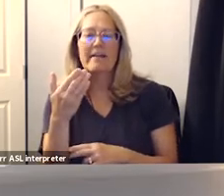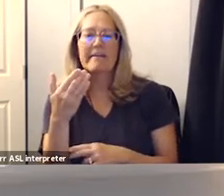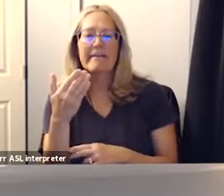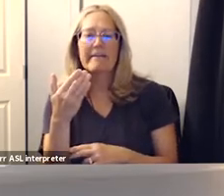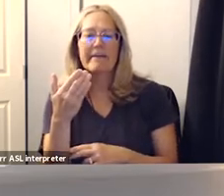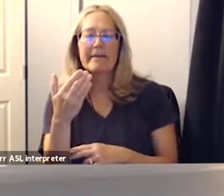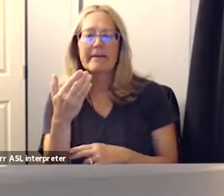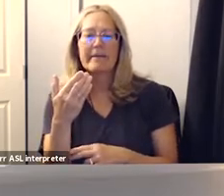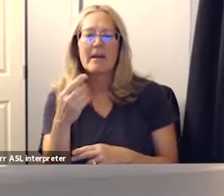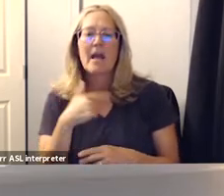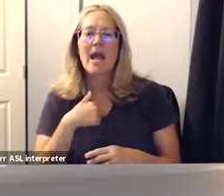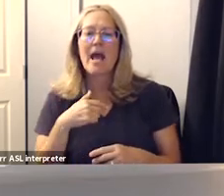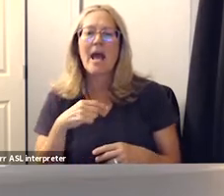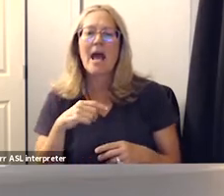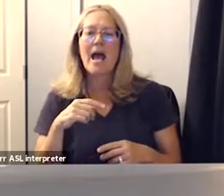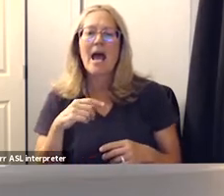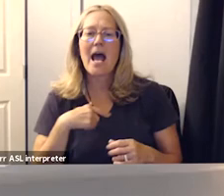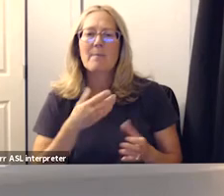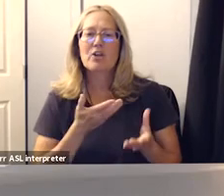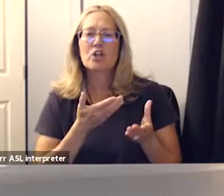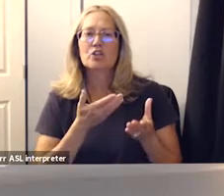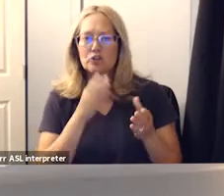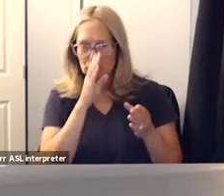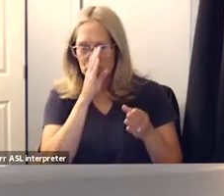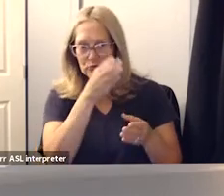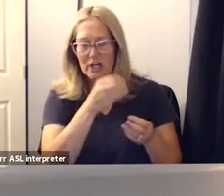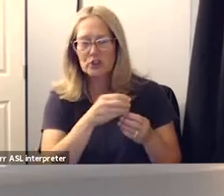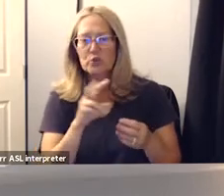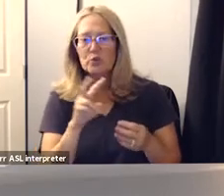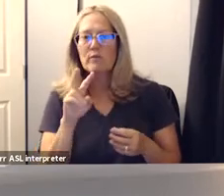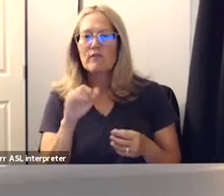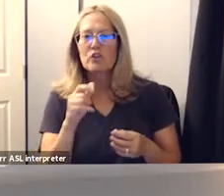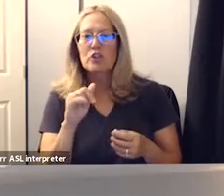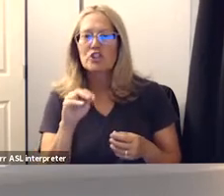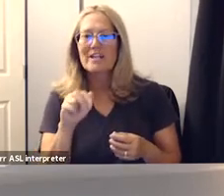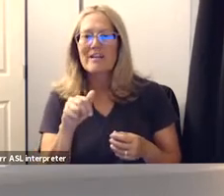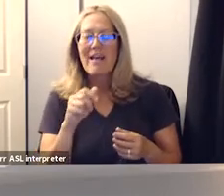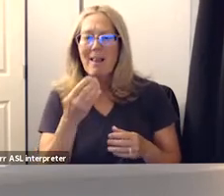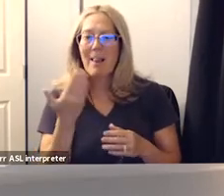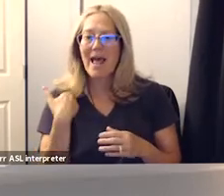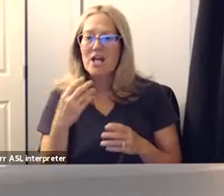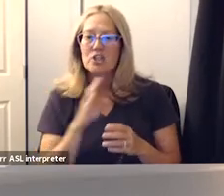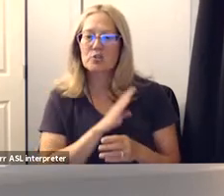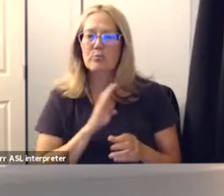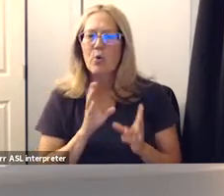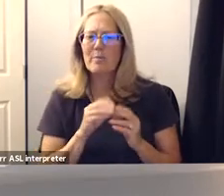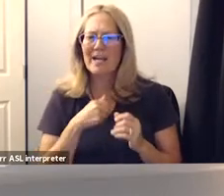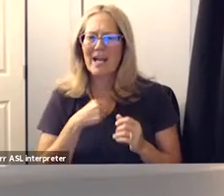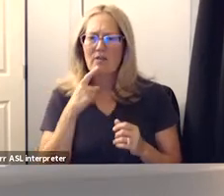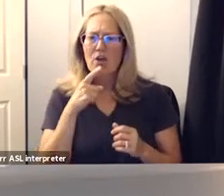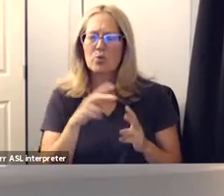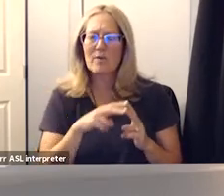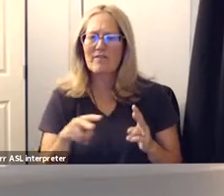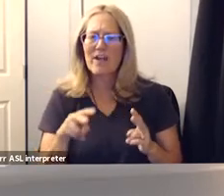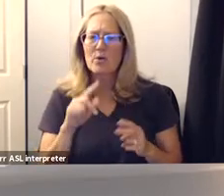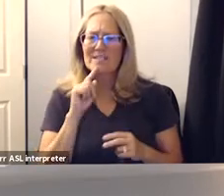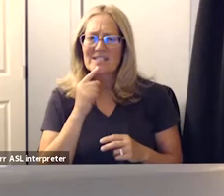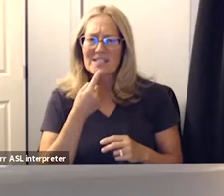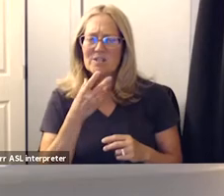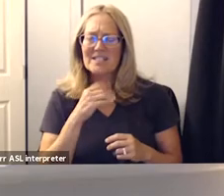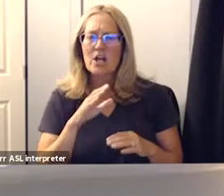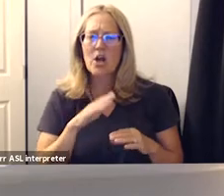took very seriously that you were really upset at the last board meeting i think you were very sincere and on the verge of tears